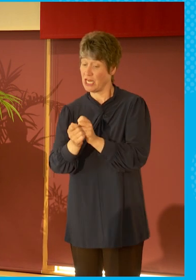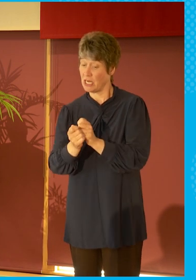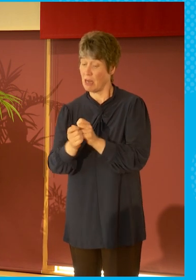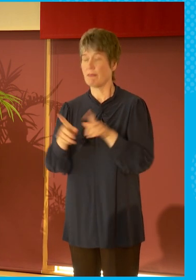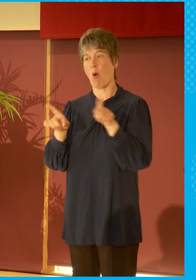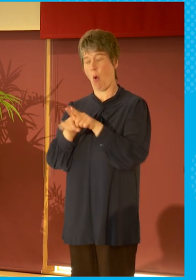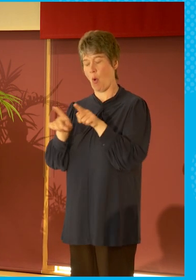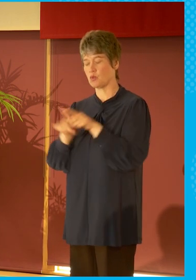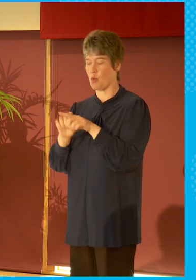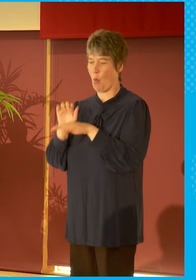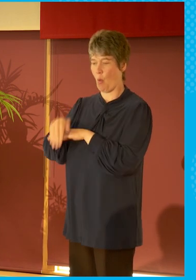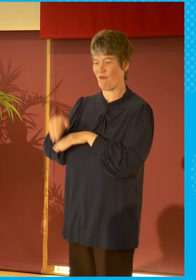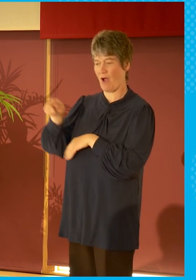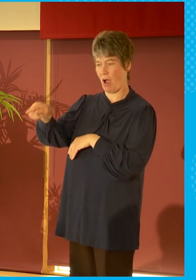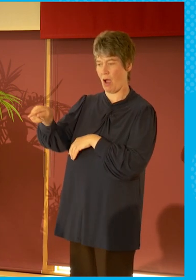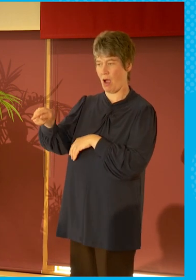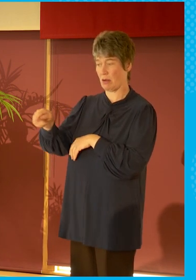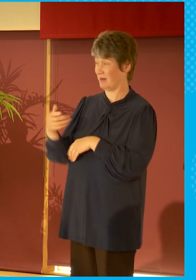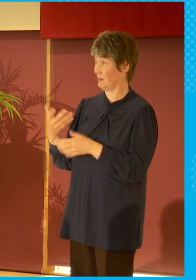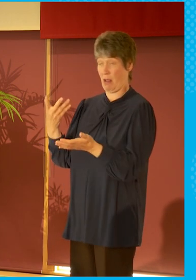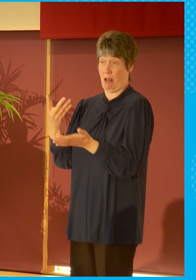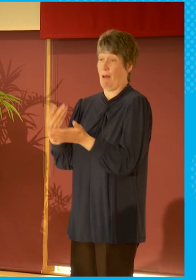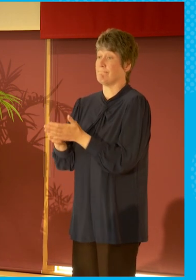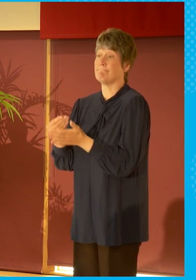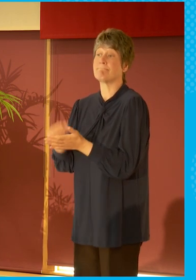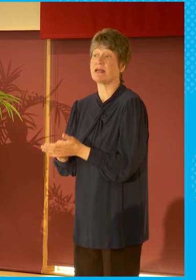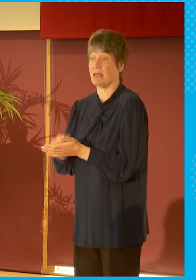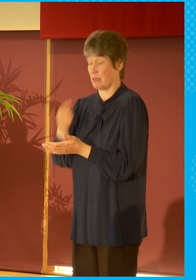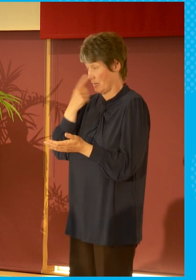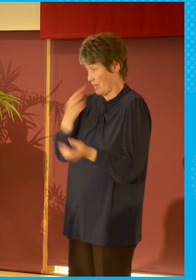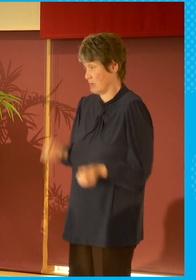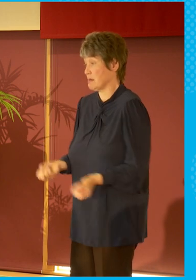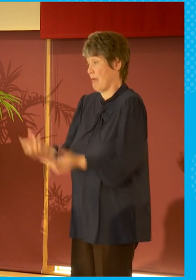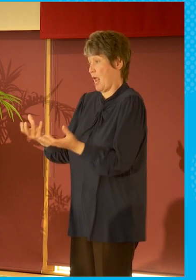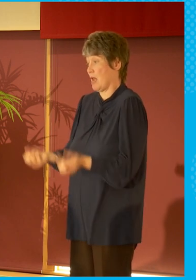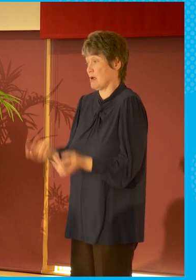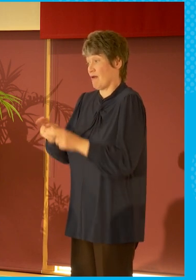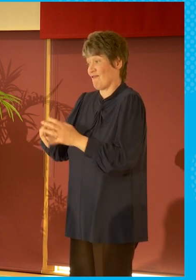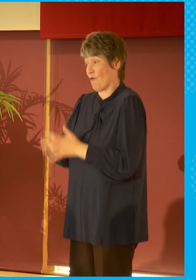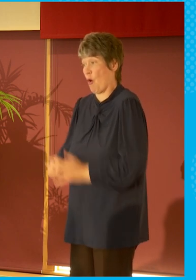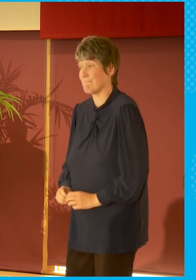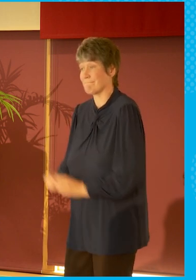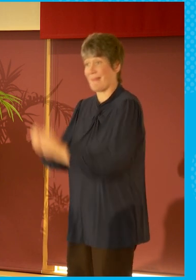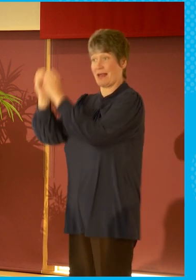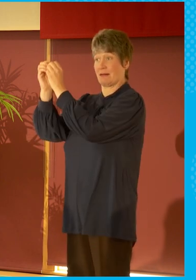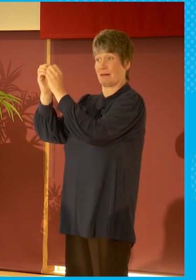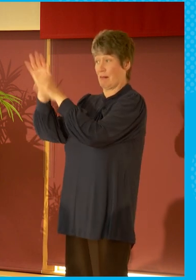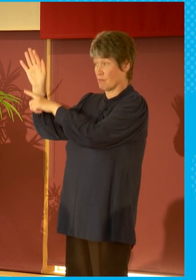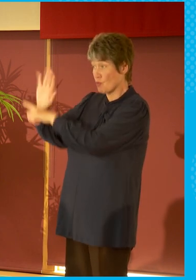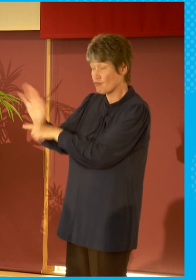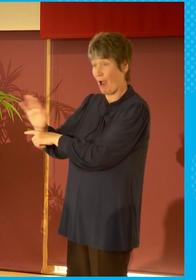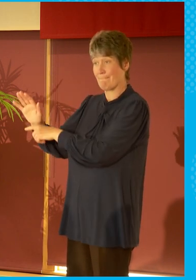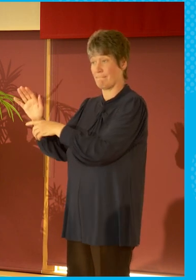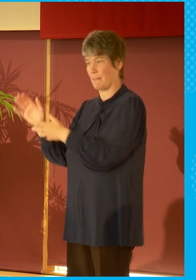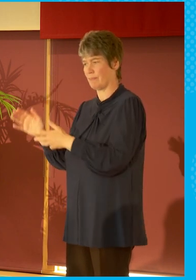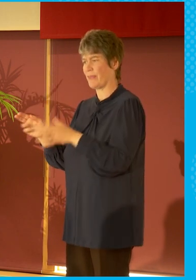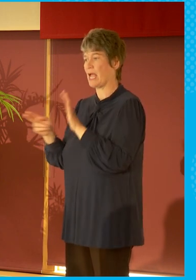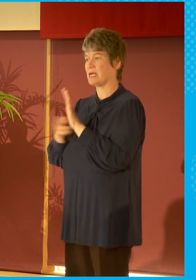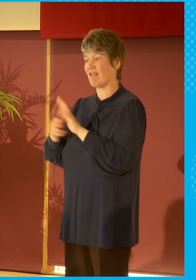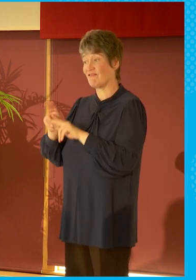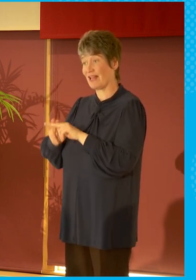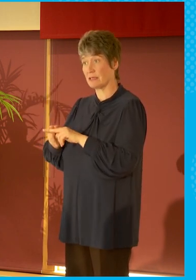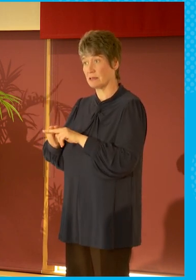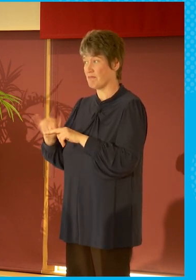to sheer money that can be spent on the making of content. Netflix will